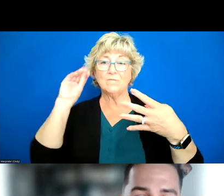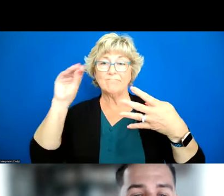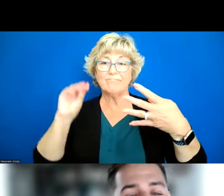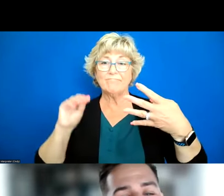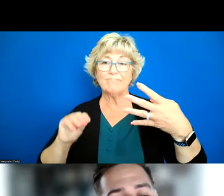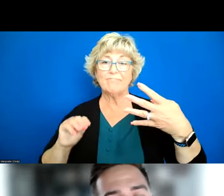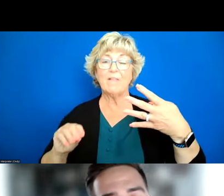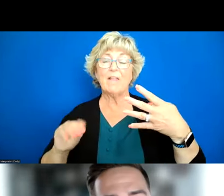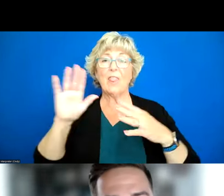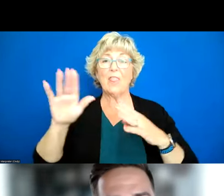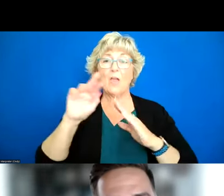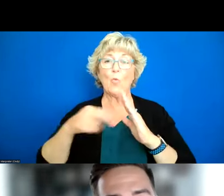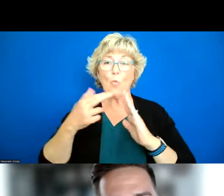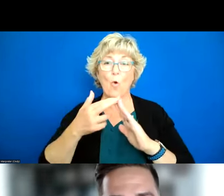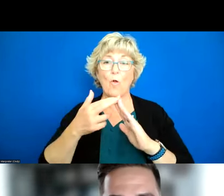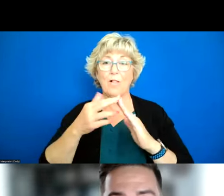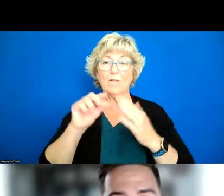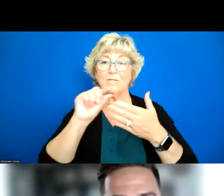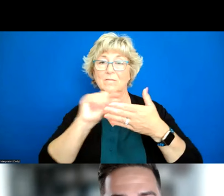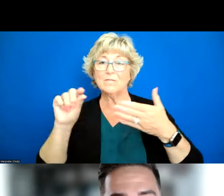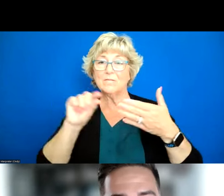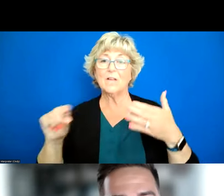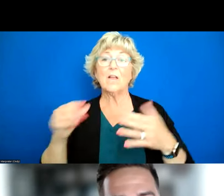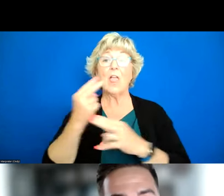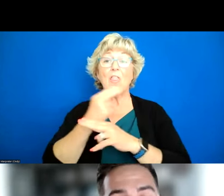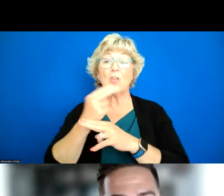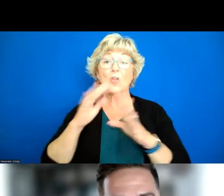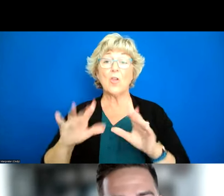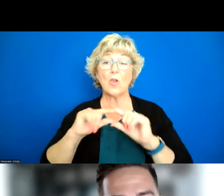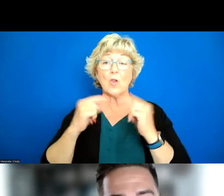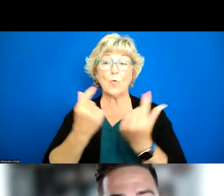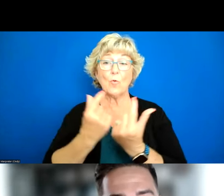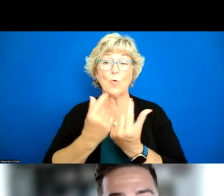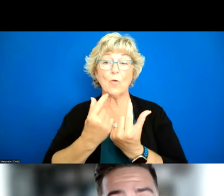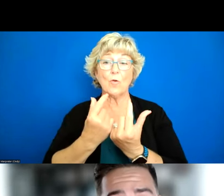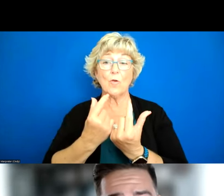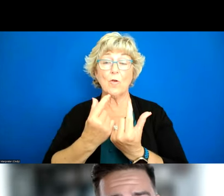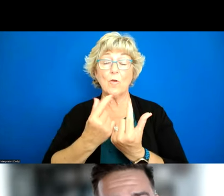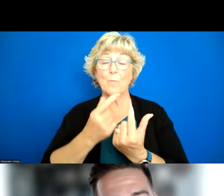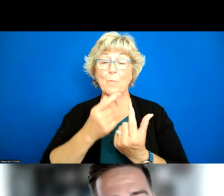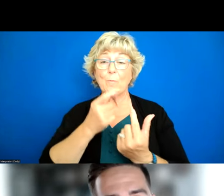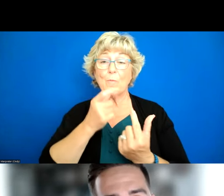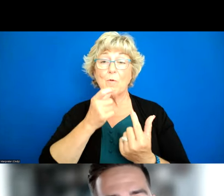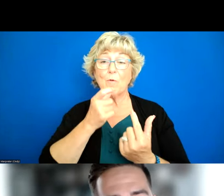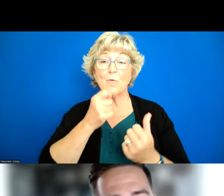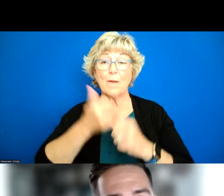underneath and a really important user group that came out of this was the researcher and